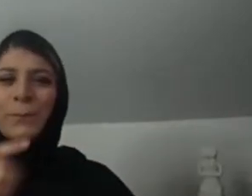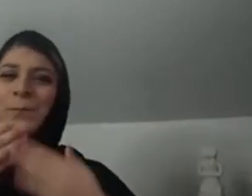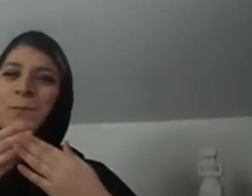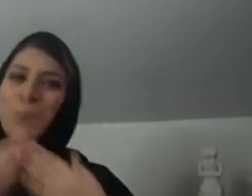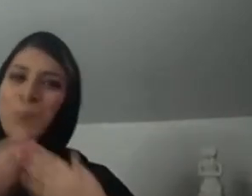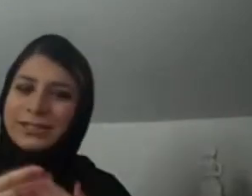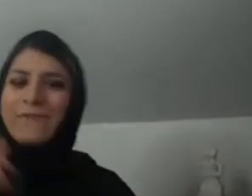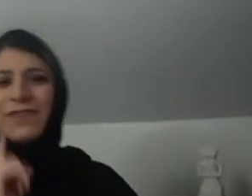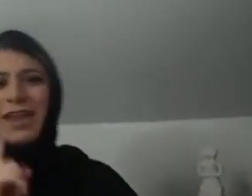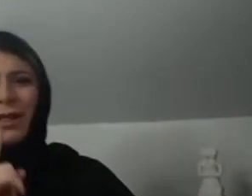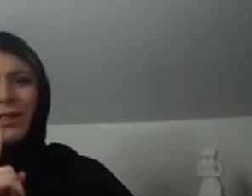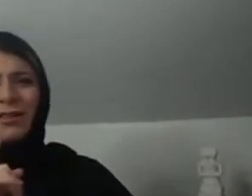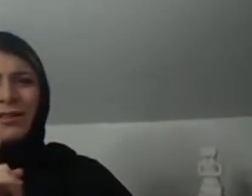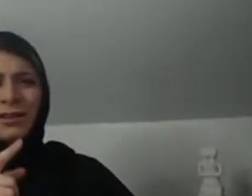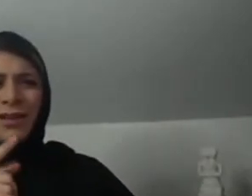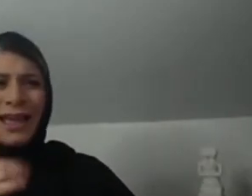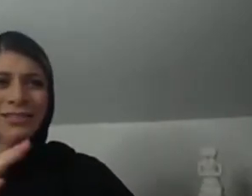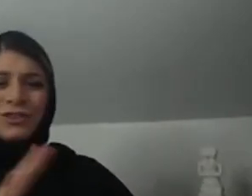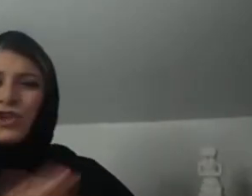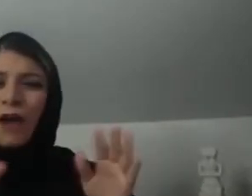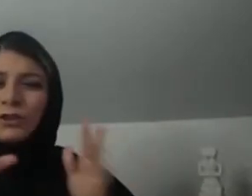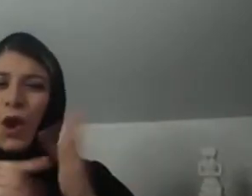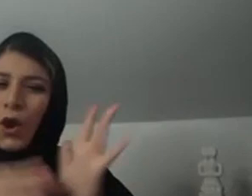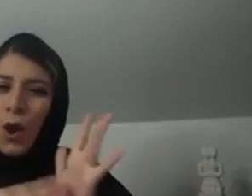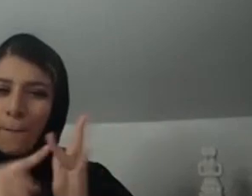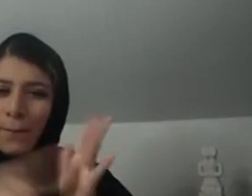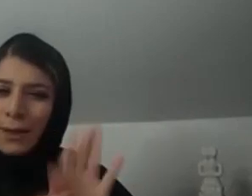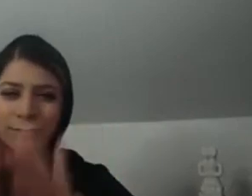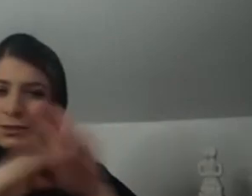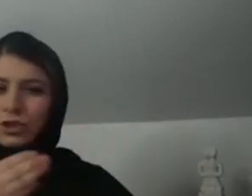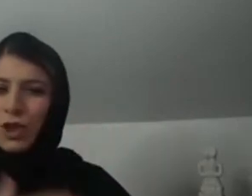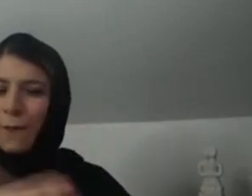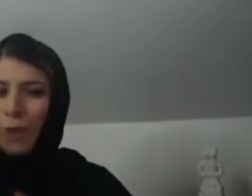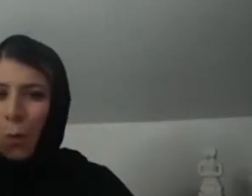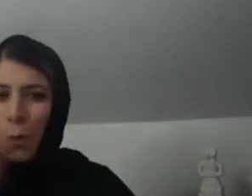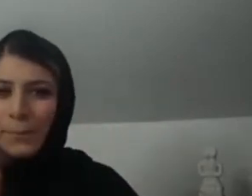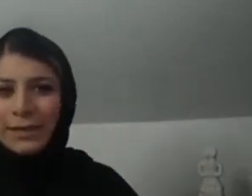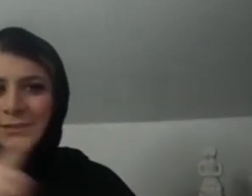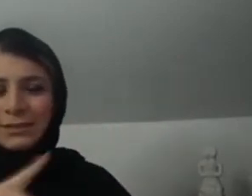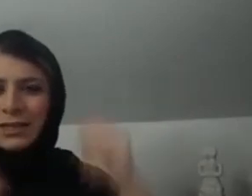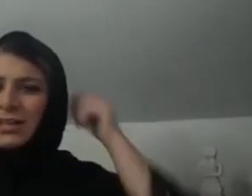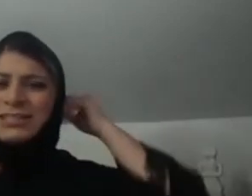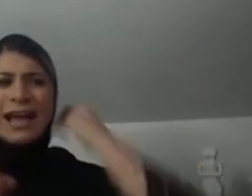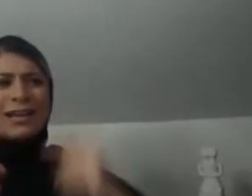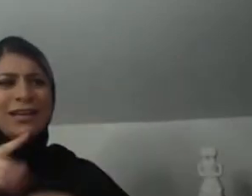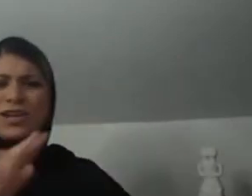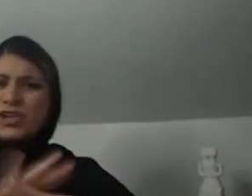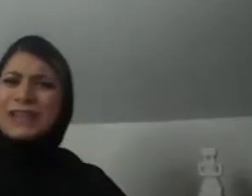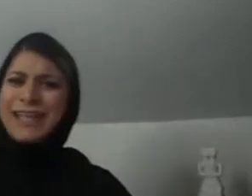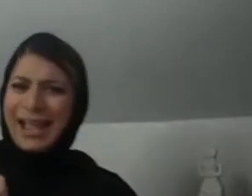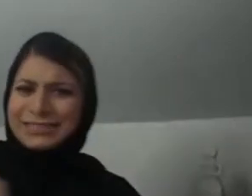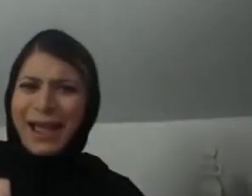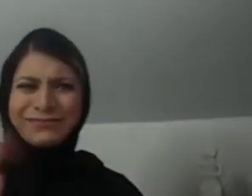Um, how does that work for you as a female with your faith? You know, because it's not, it's not a